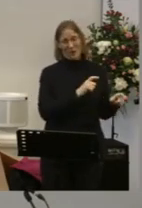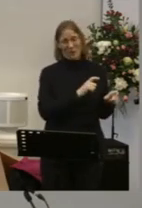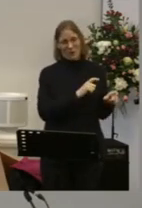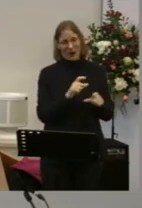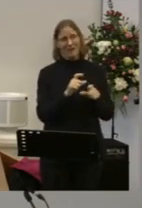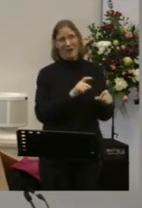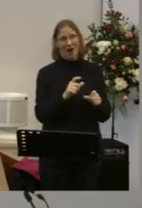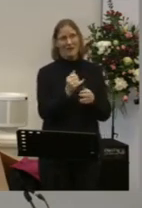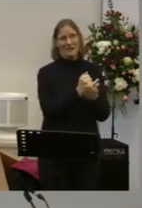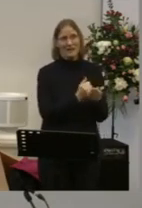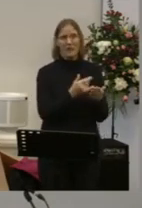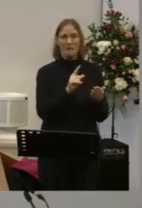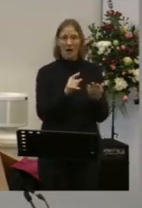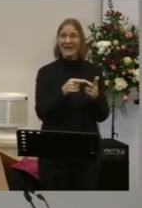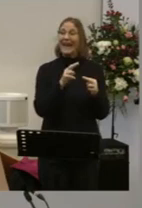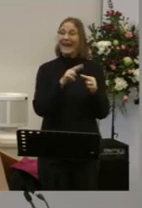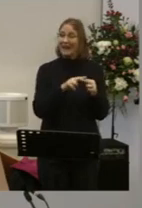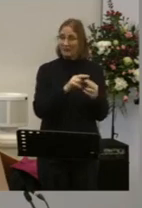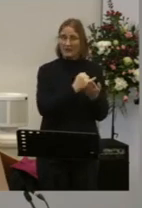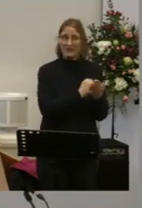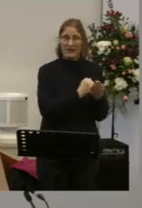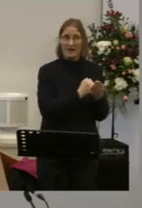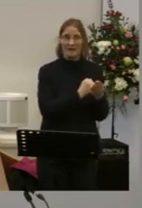It's done It's done